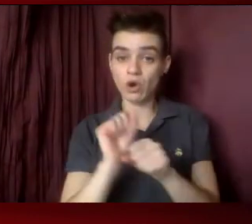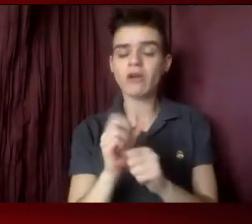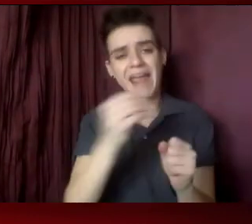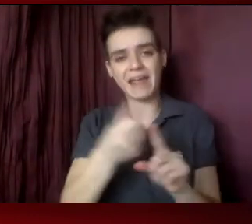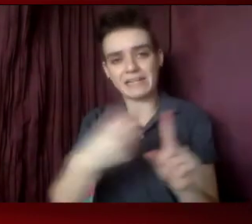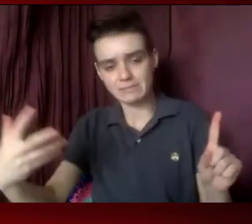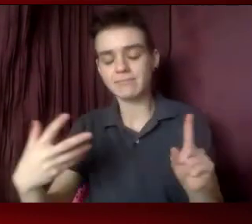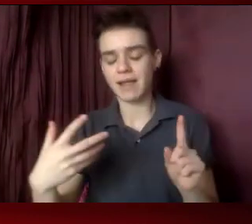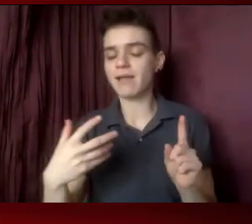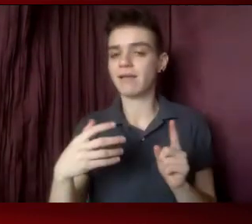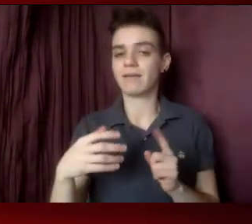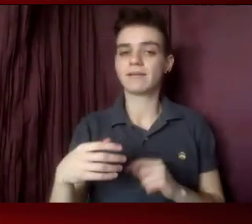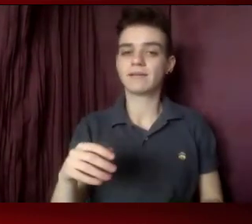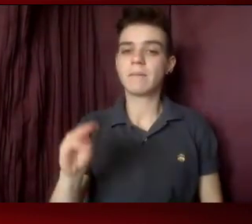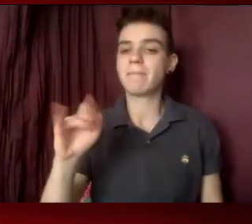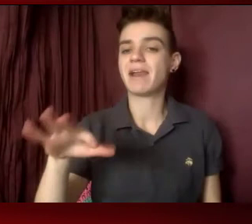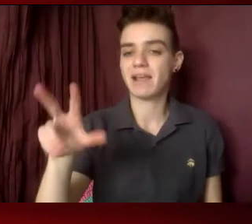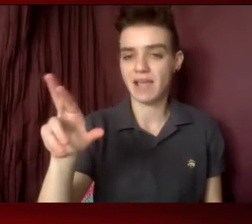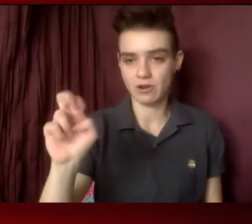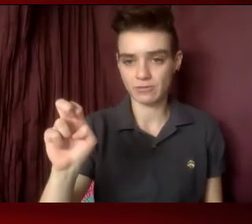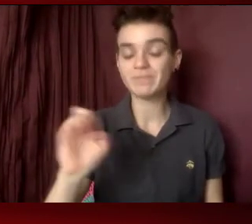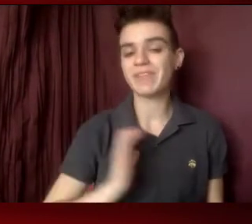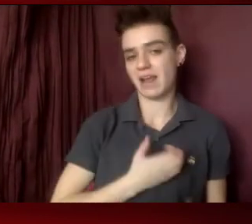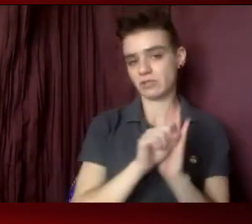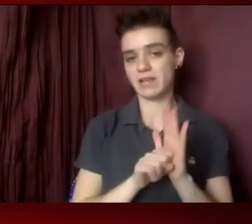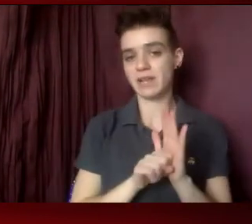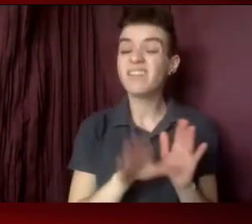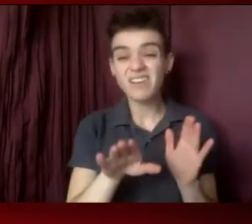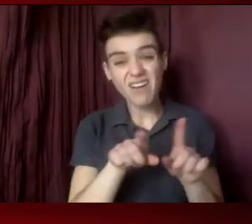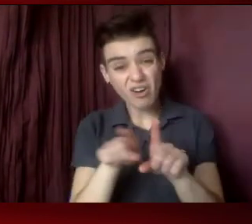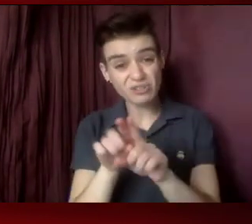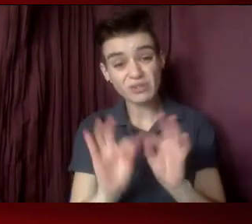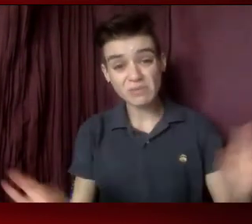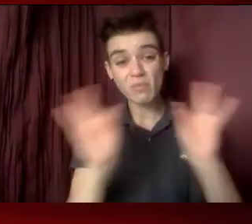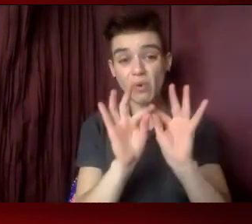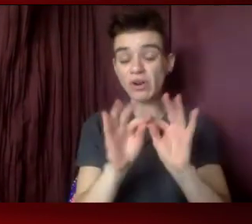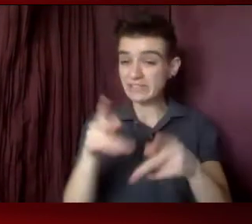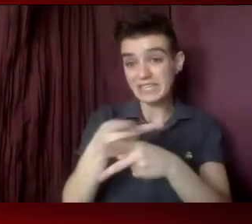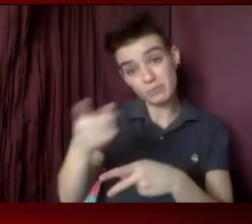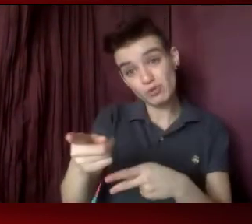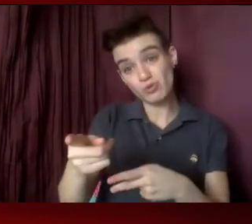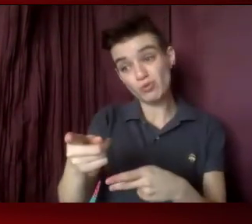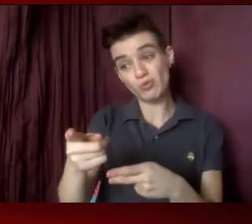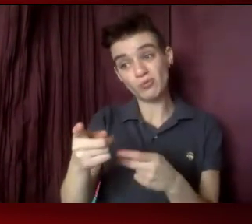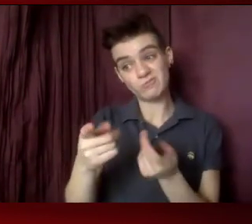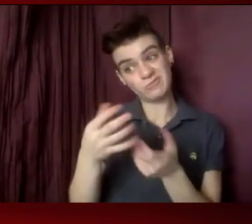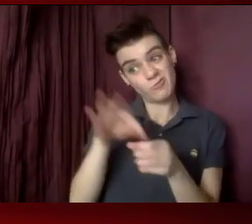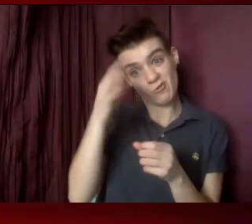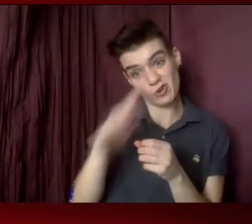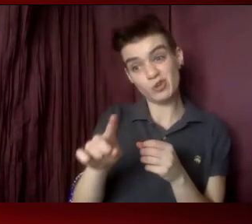And by the way, Senator Warnock, it's also important to keep you in office in 2022.